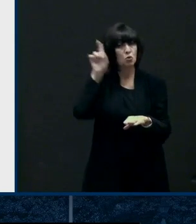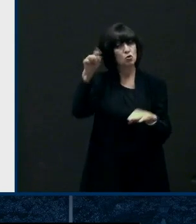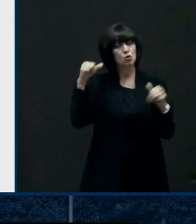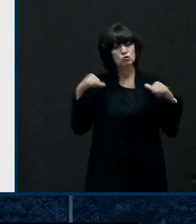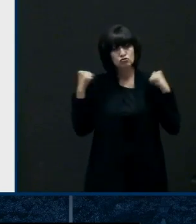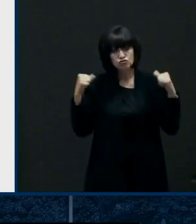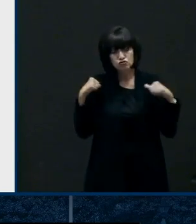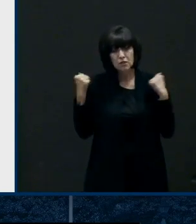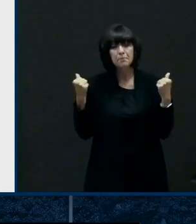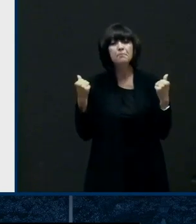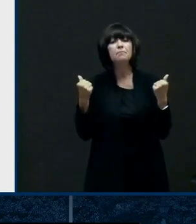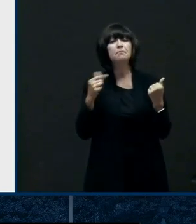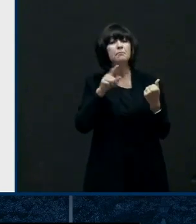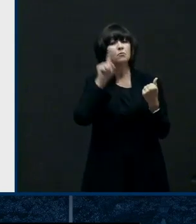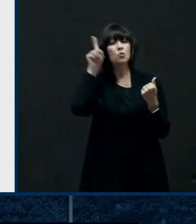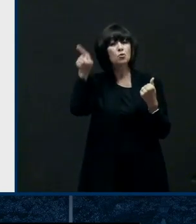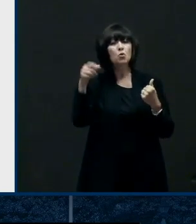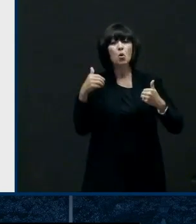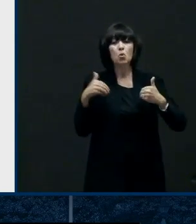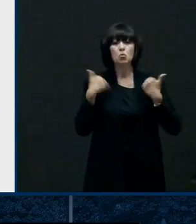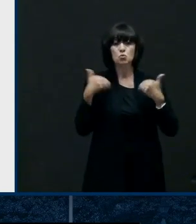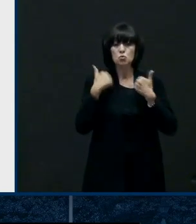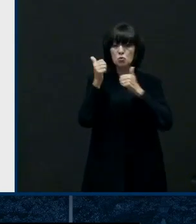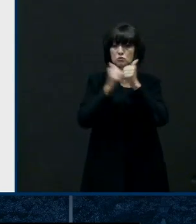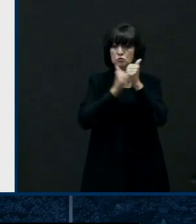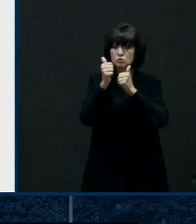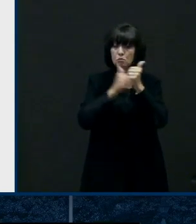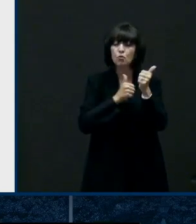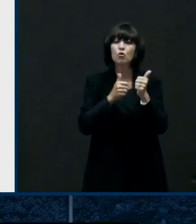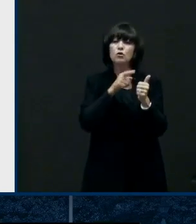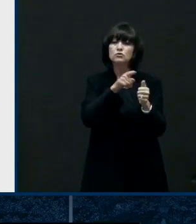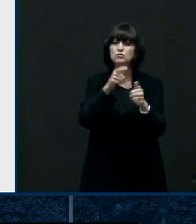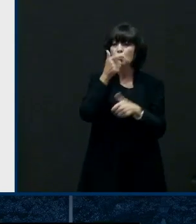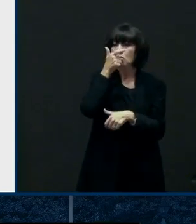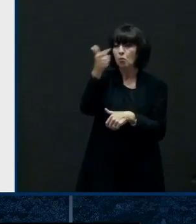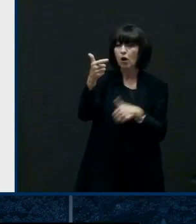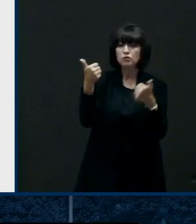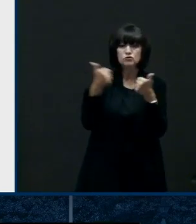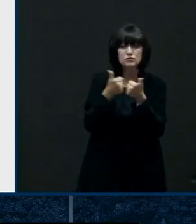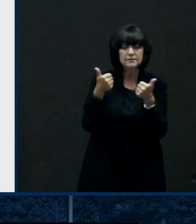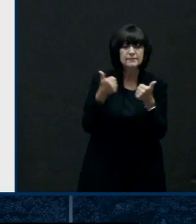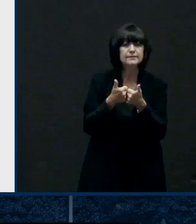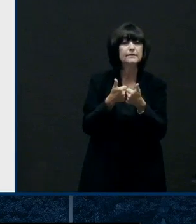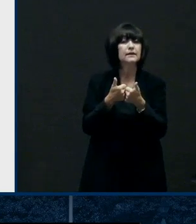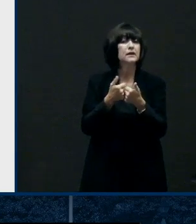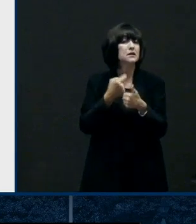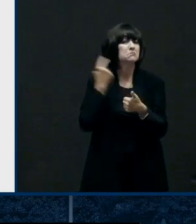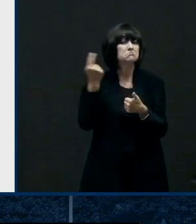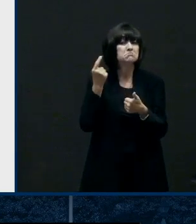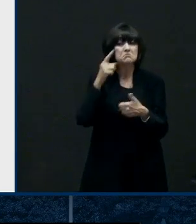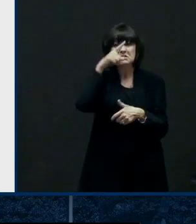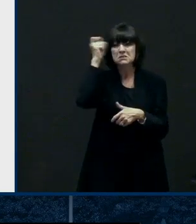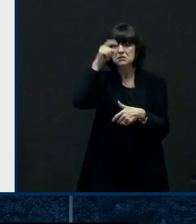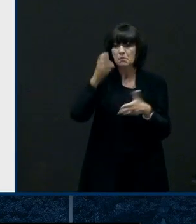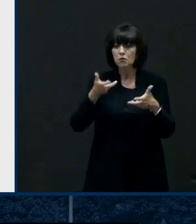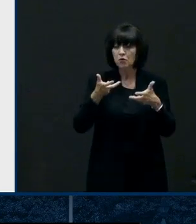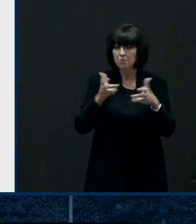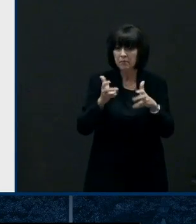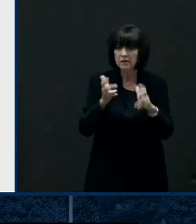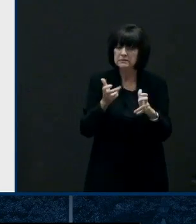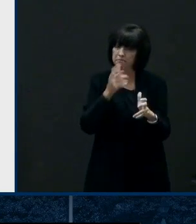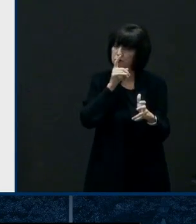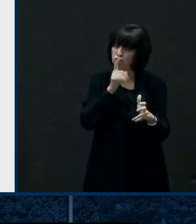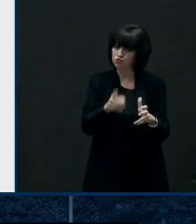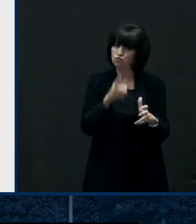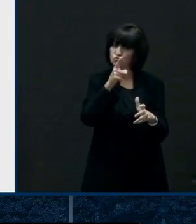at a youth sports event be it a little league game or a or a summer league basketball game making sure make sure